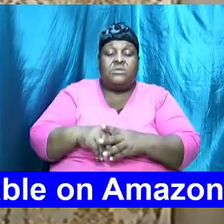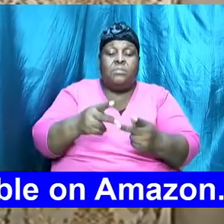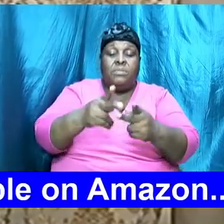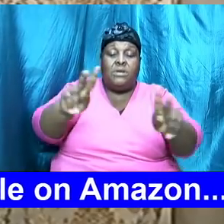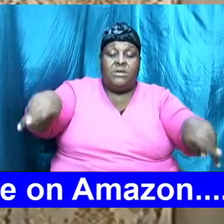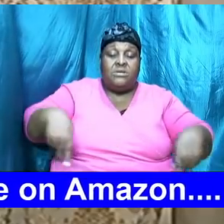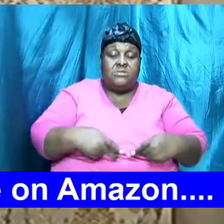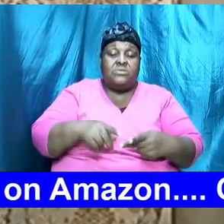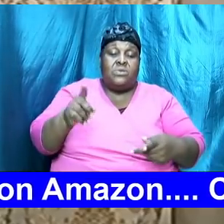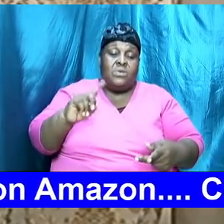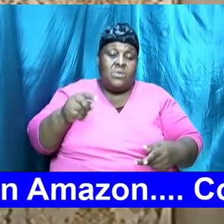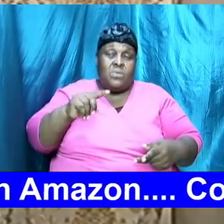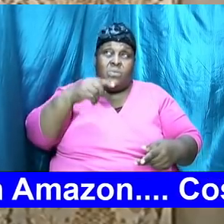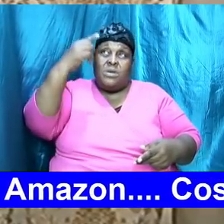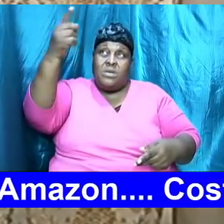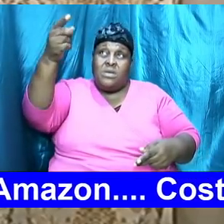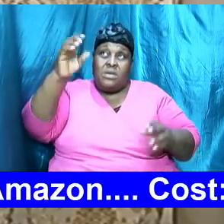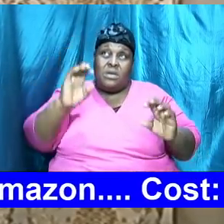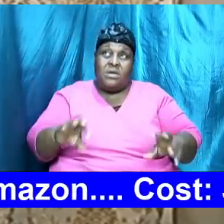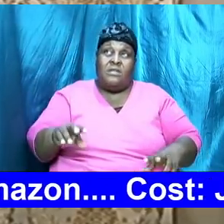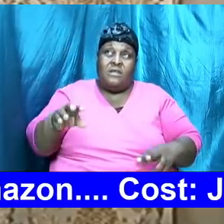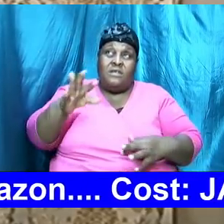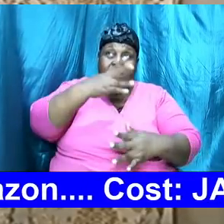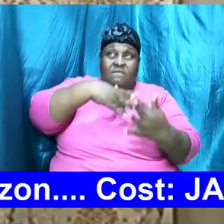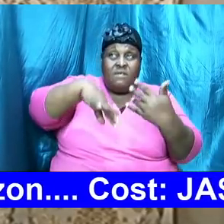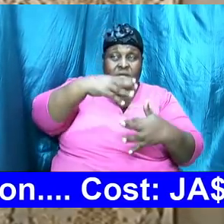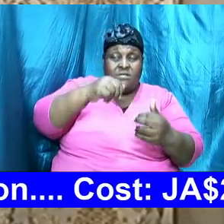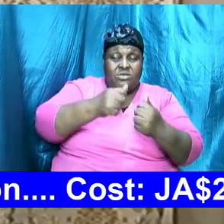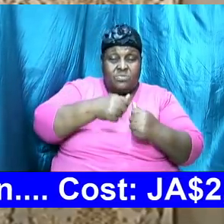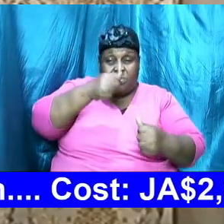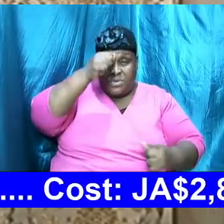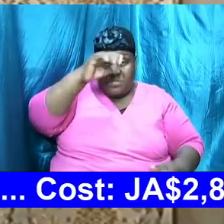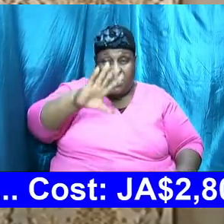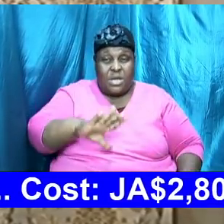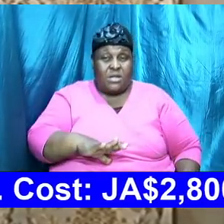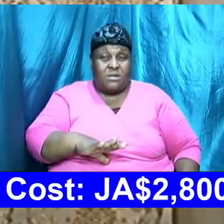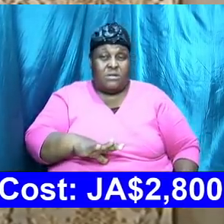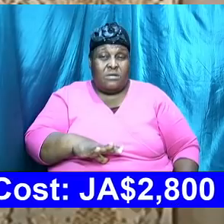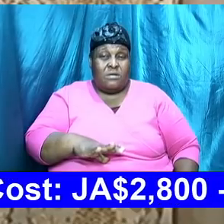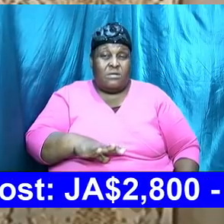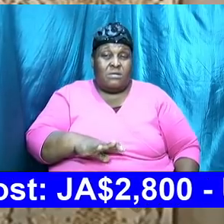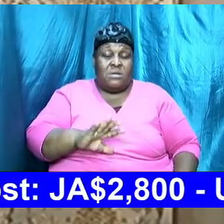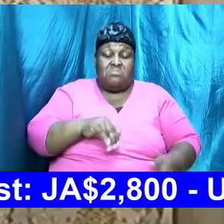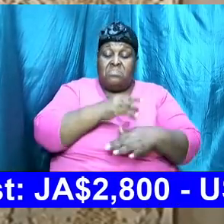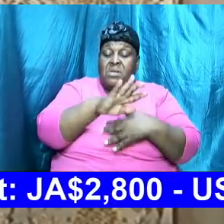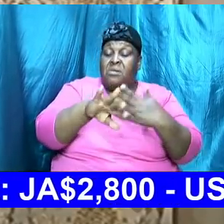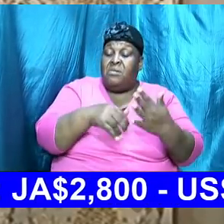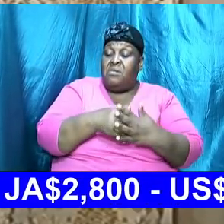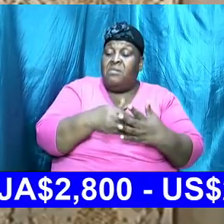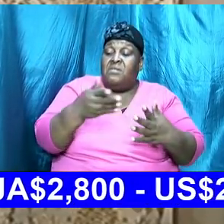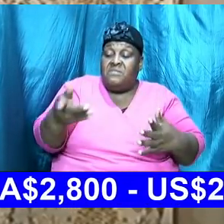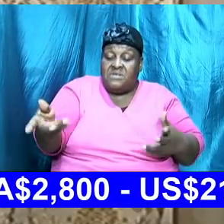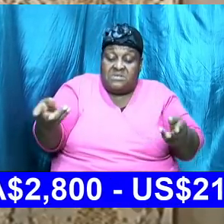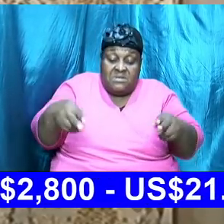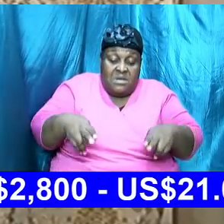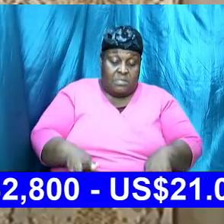with him notice brothers and sisters that all of this happened